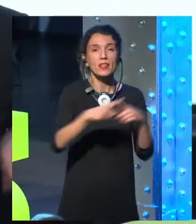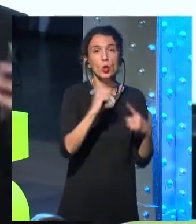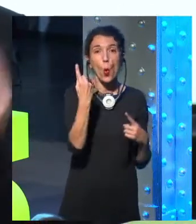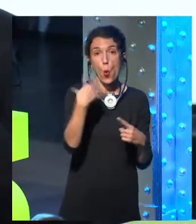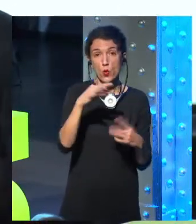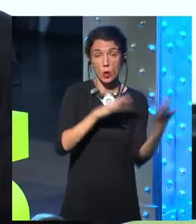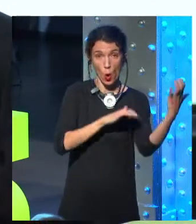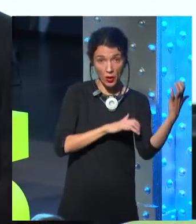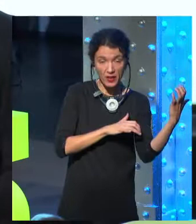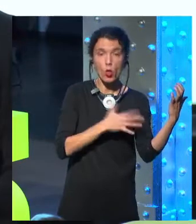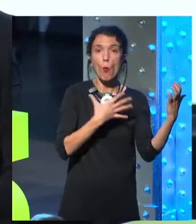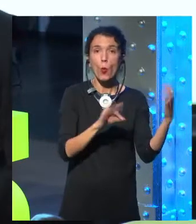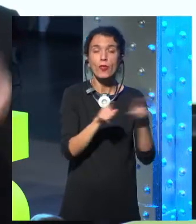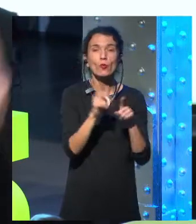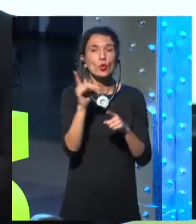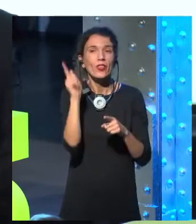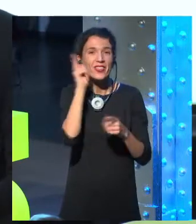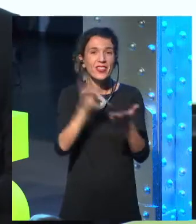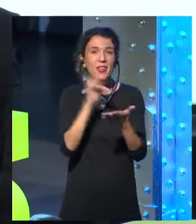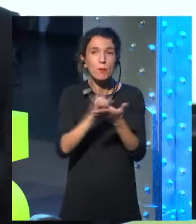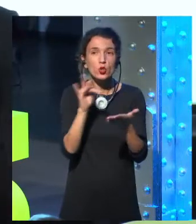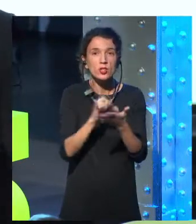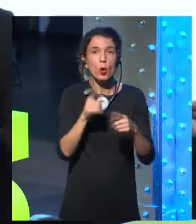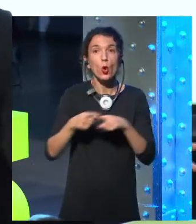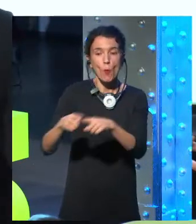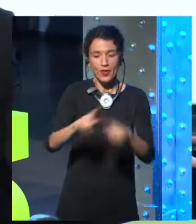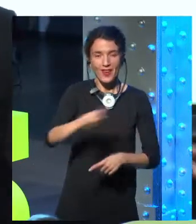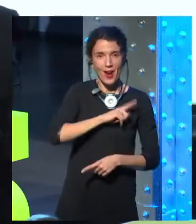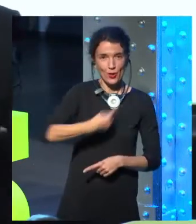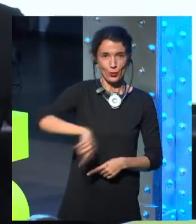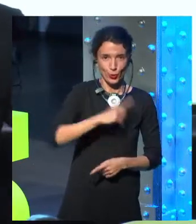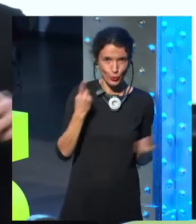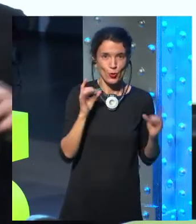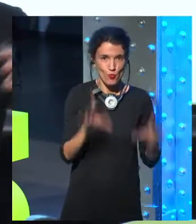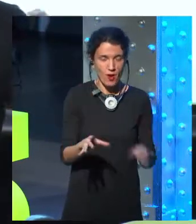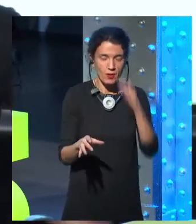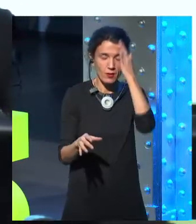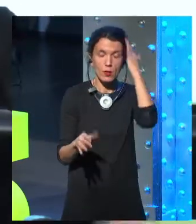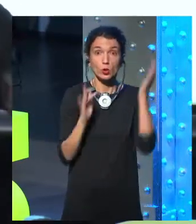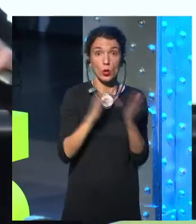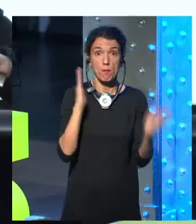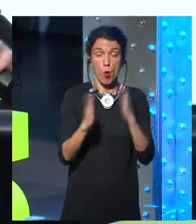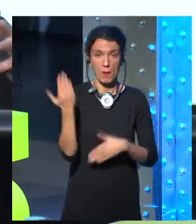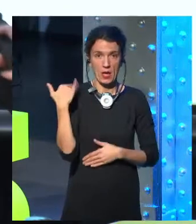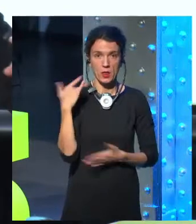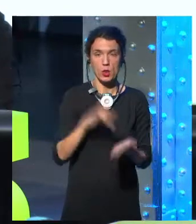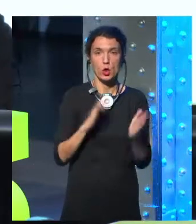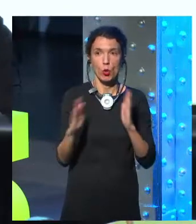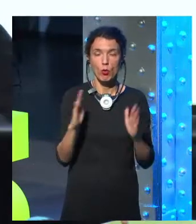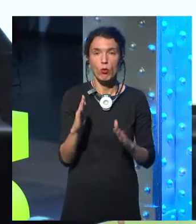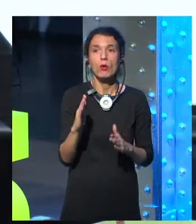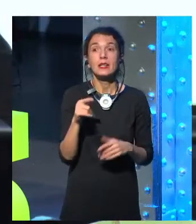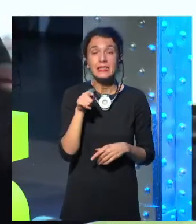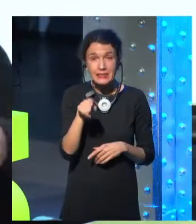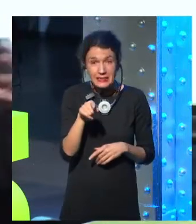And at that point in time, the scarce resource won't be attention, or it won't be technology. Technology will be very